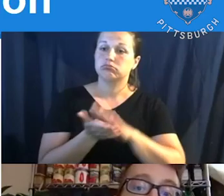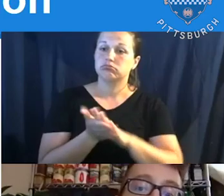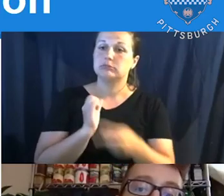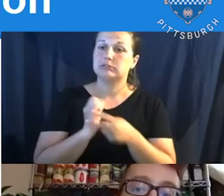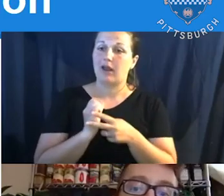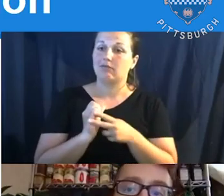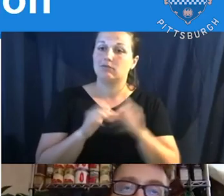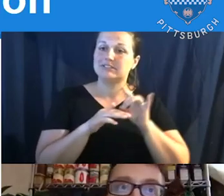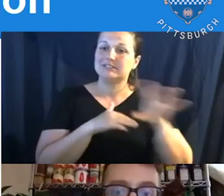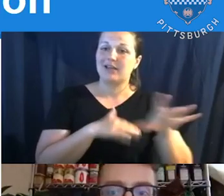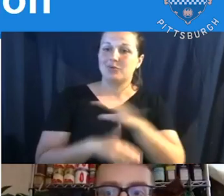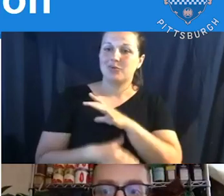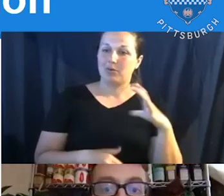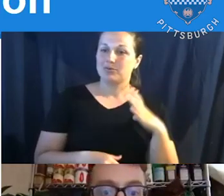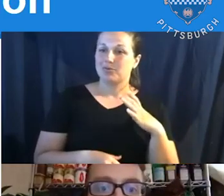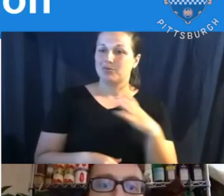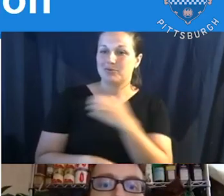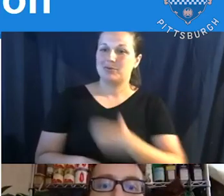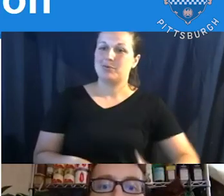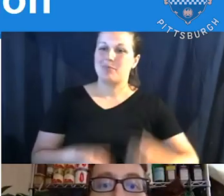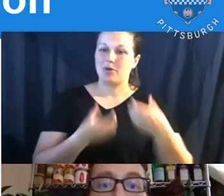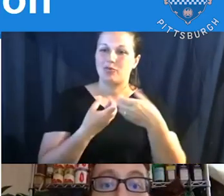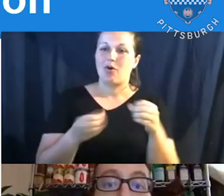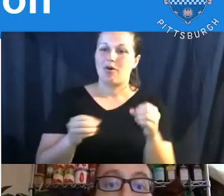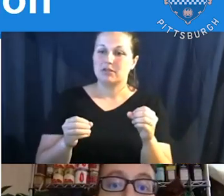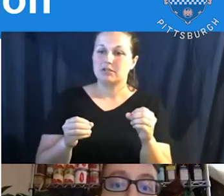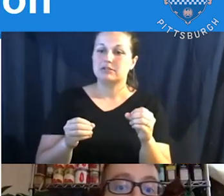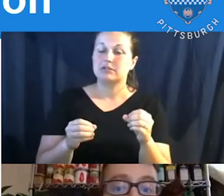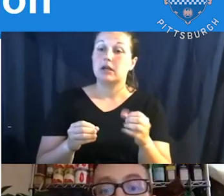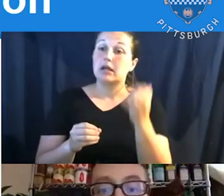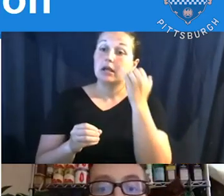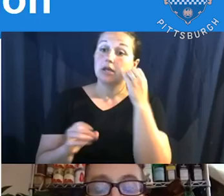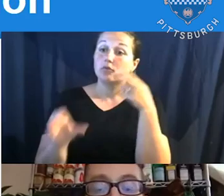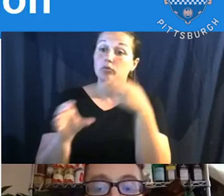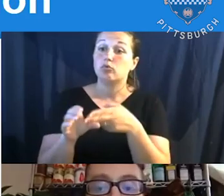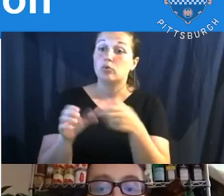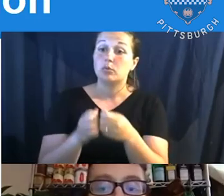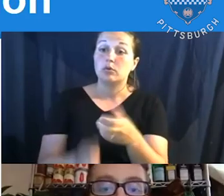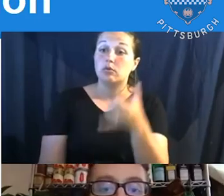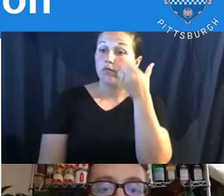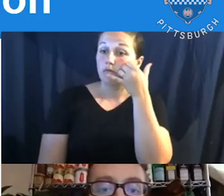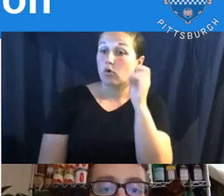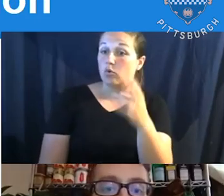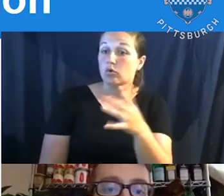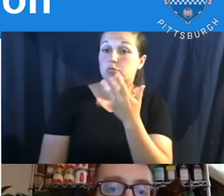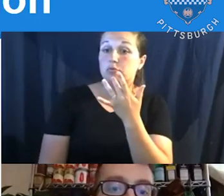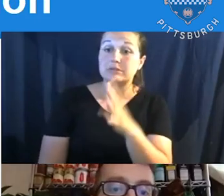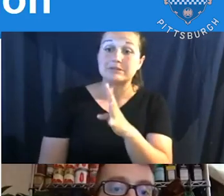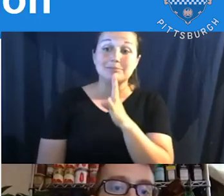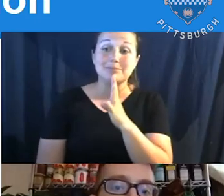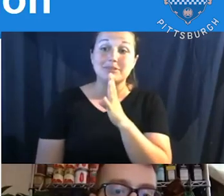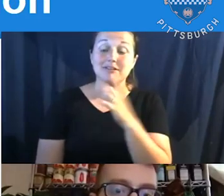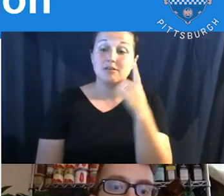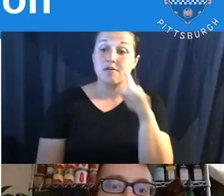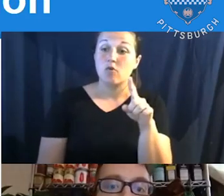panel allowed and ask the appropriate panel member to respond. If you are joining by phone though, or prefer to ask your question aloud, please unmute yourself when we ask for